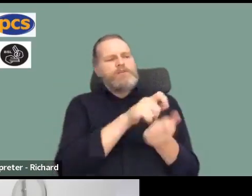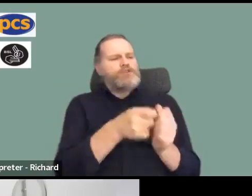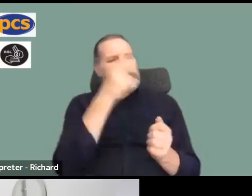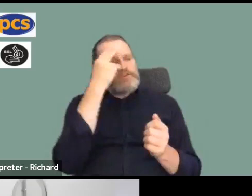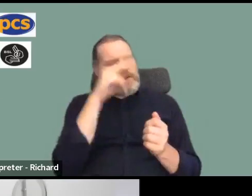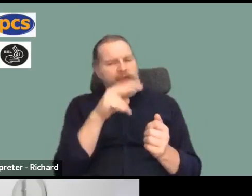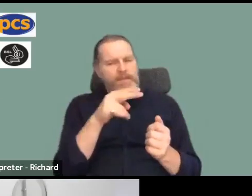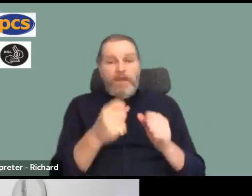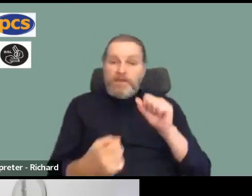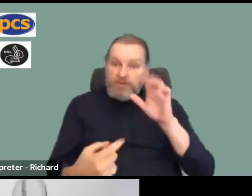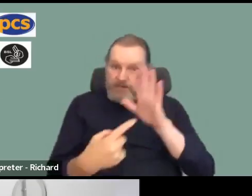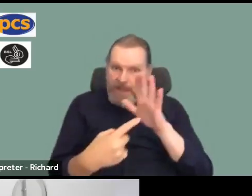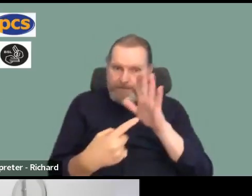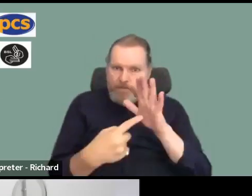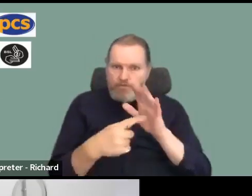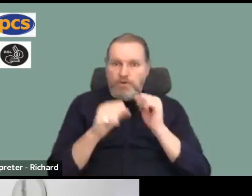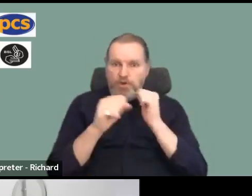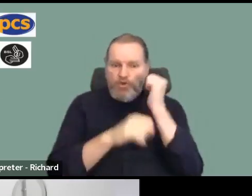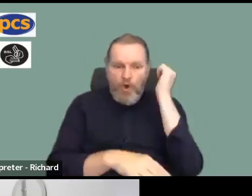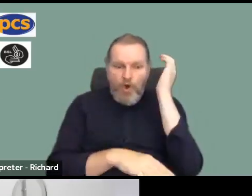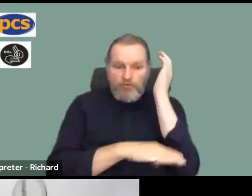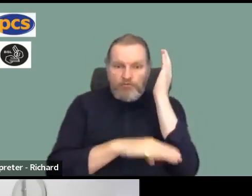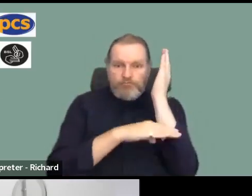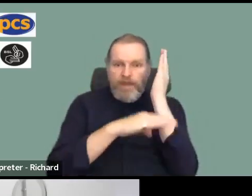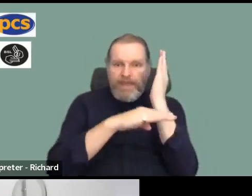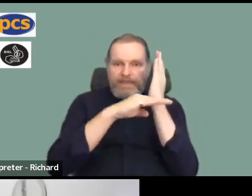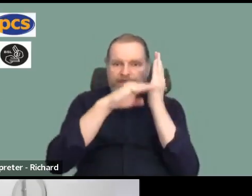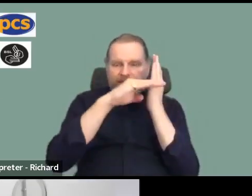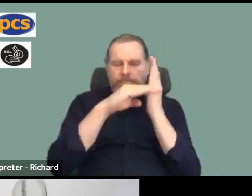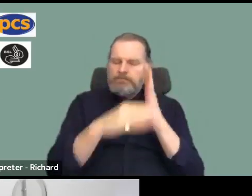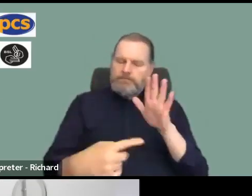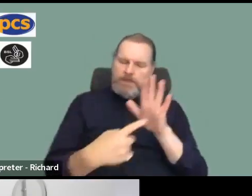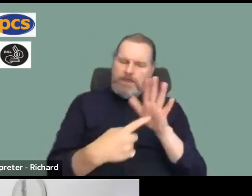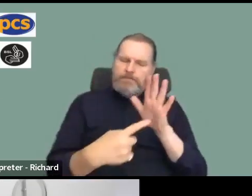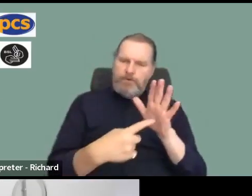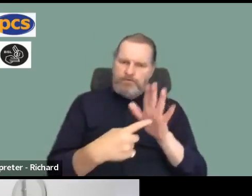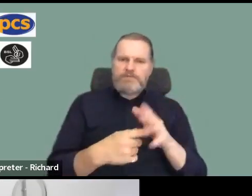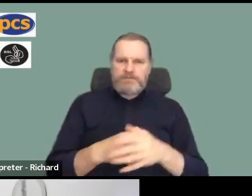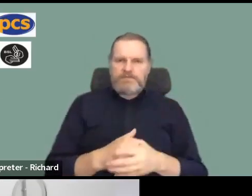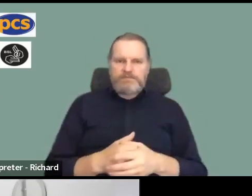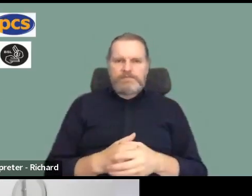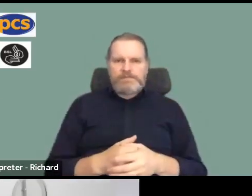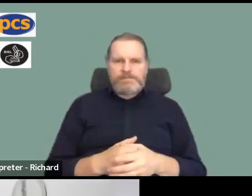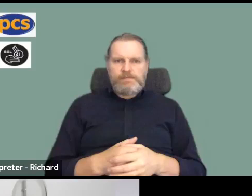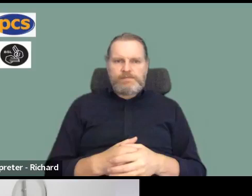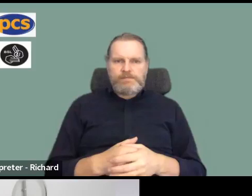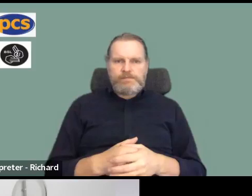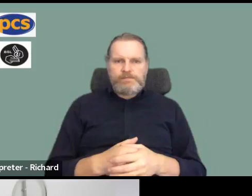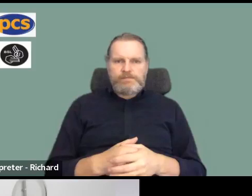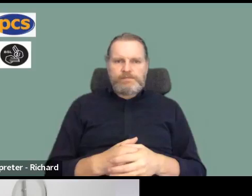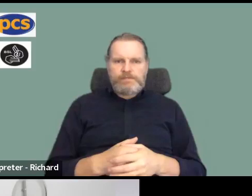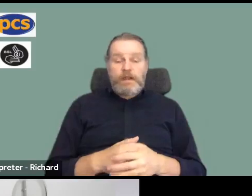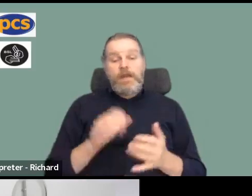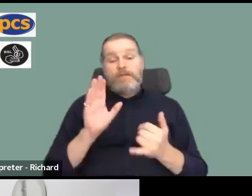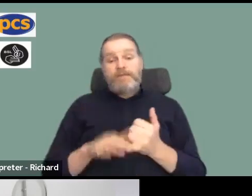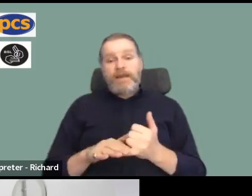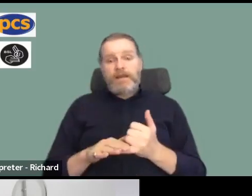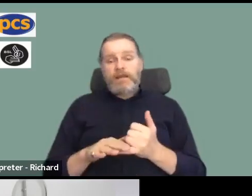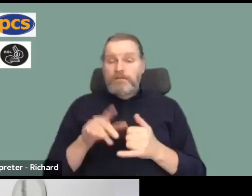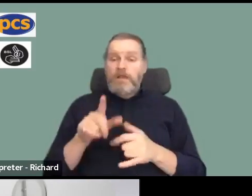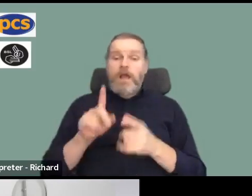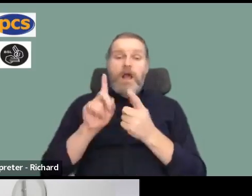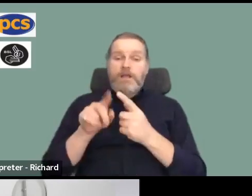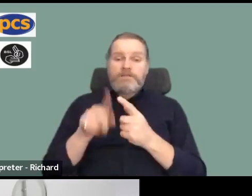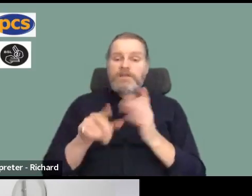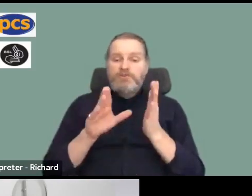of having your up-to-date grade and details is absolutely really important. And finally, to Mary and others at the